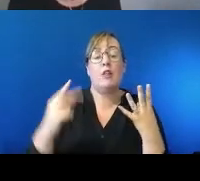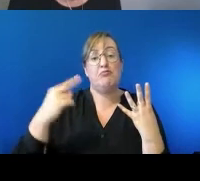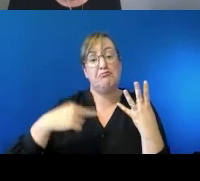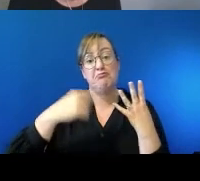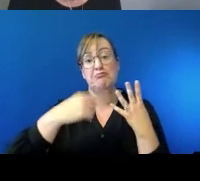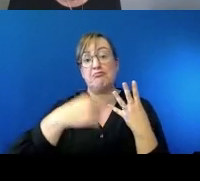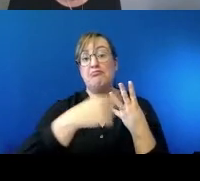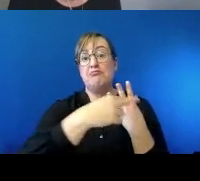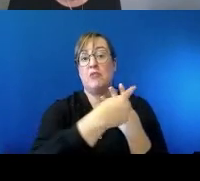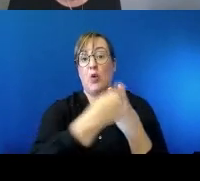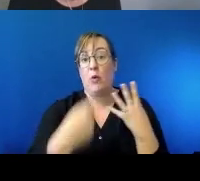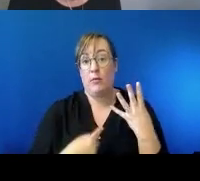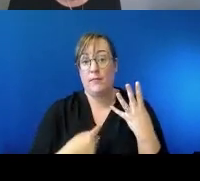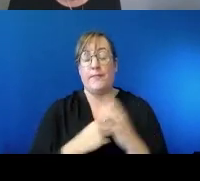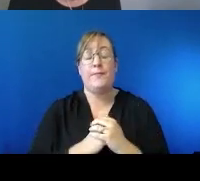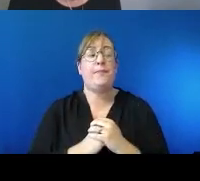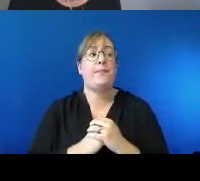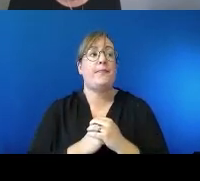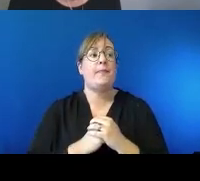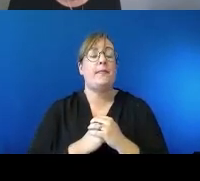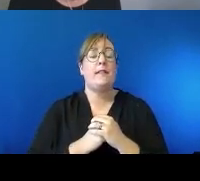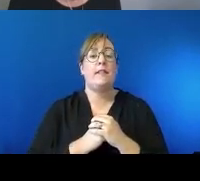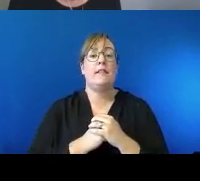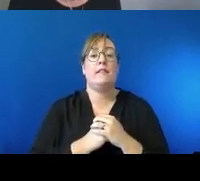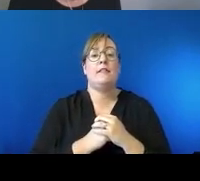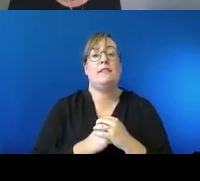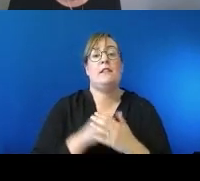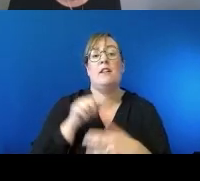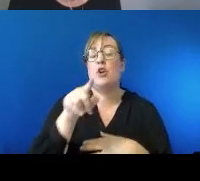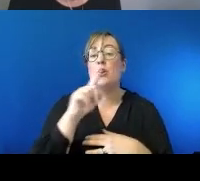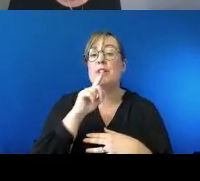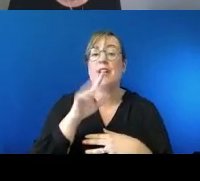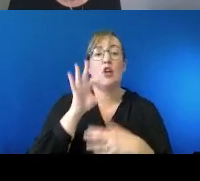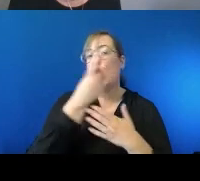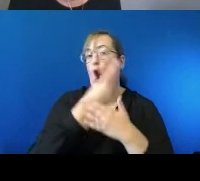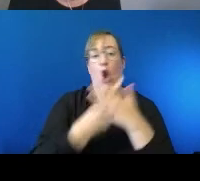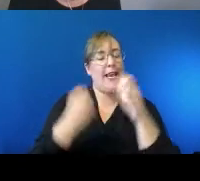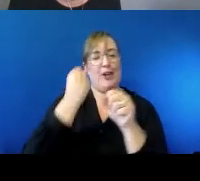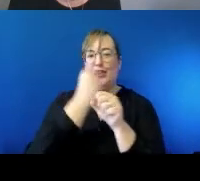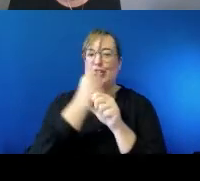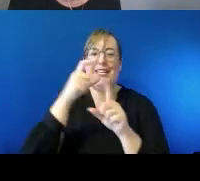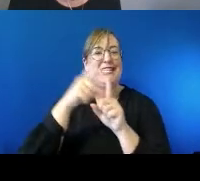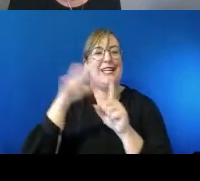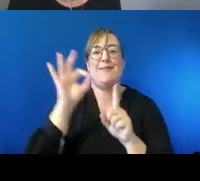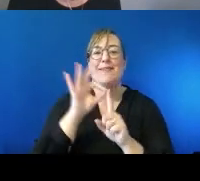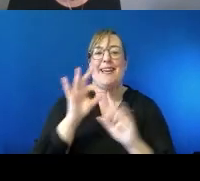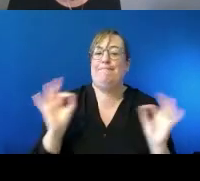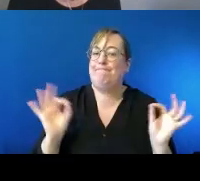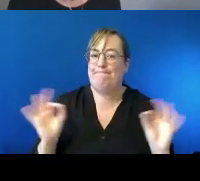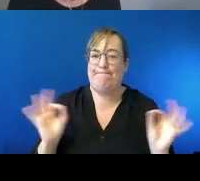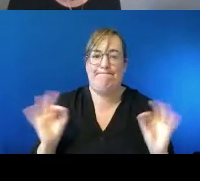package and it's a signal that you know beyond our gdp measures there are other aspects